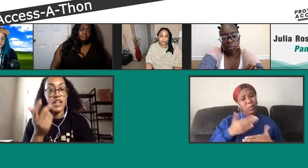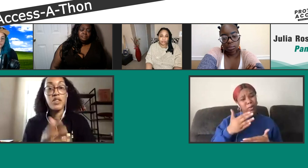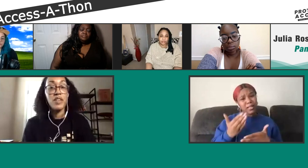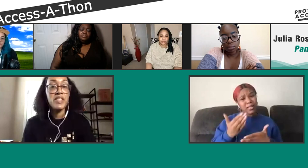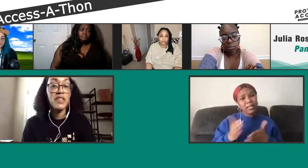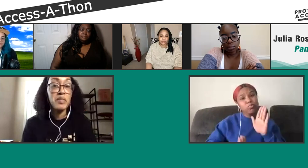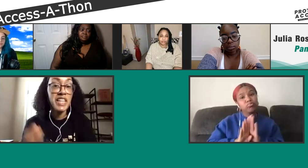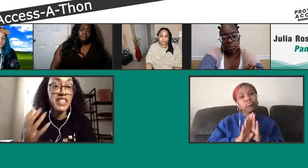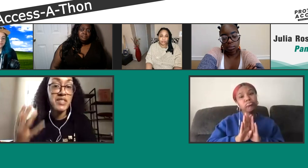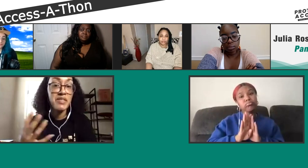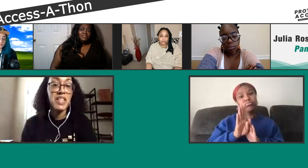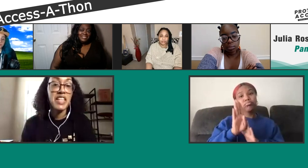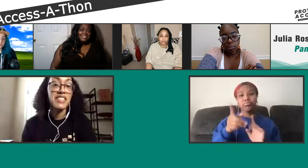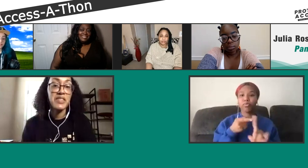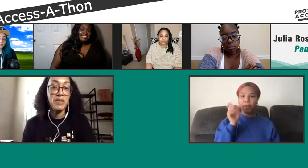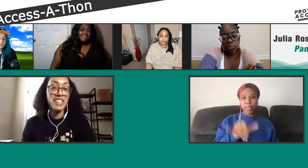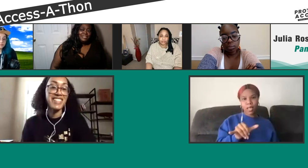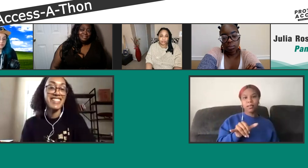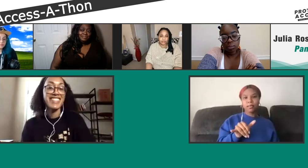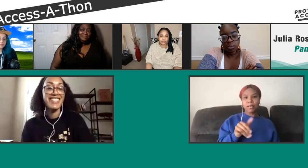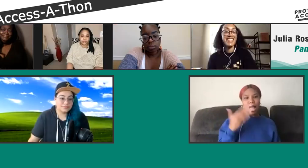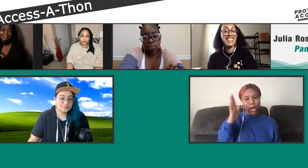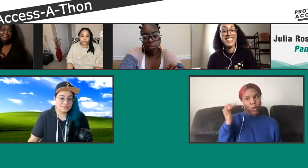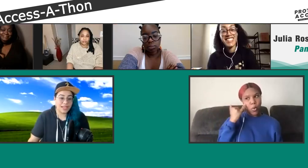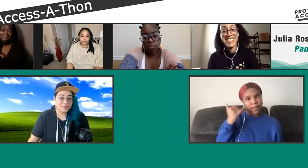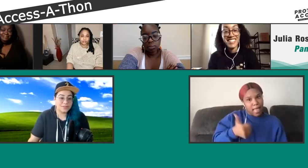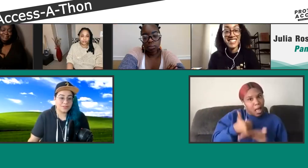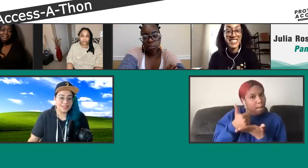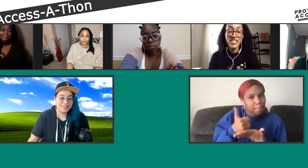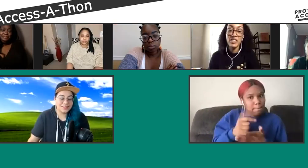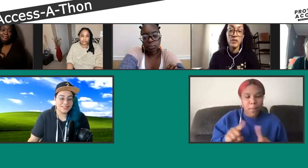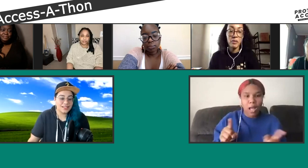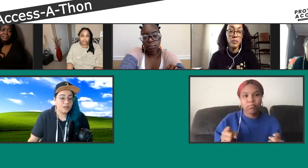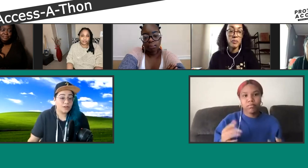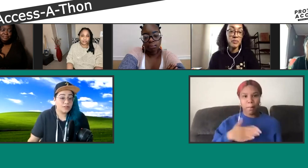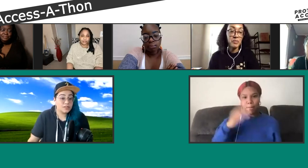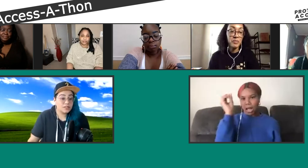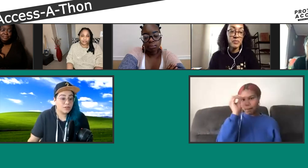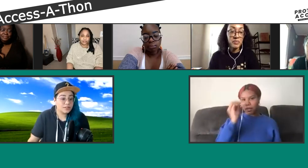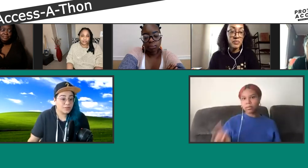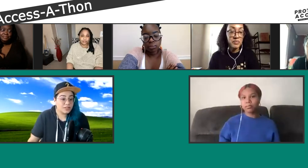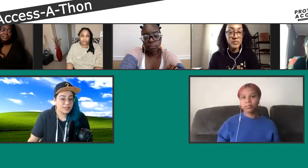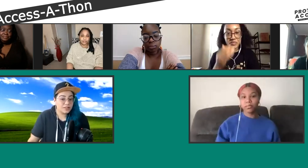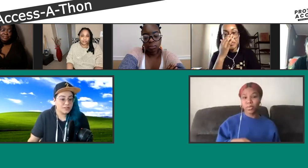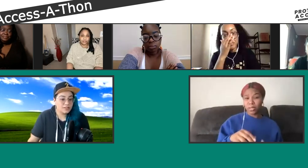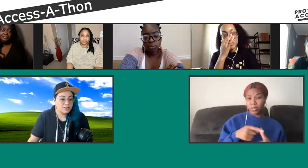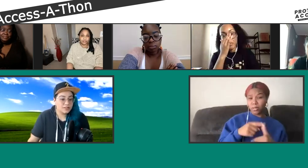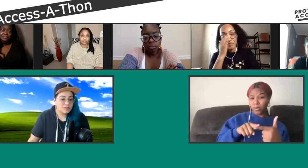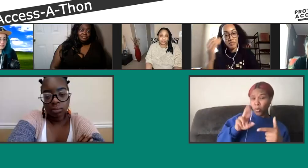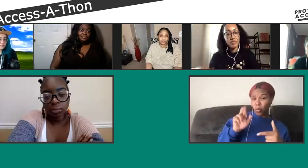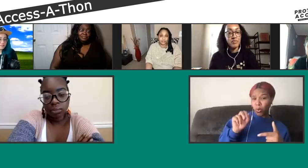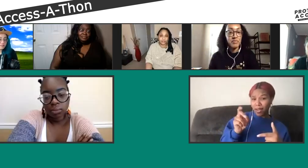I don't know if that was helpful, but that's what I took from it. Yeah, absolutely. Raven, you had something to say as well?